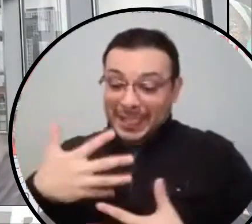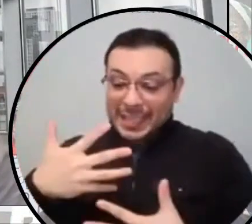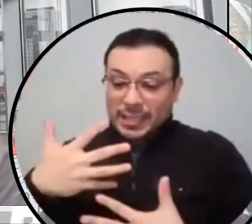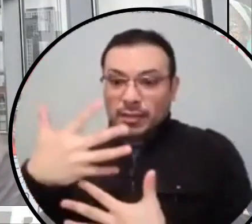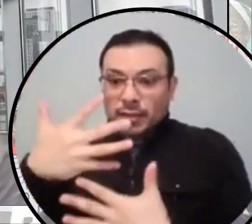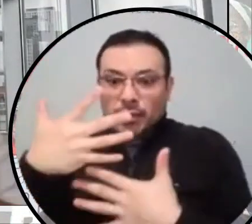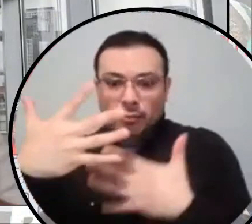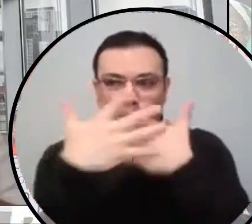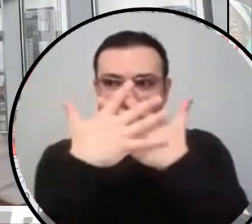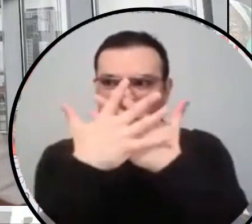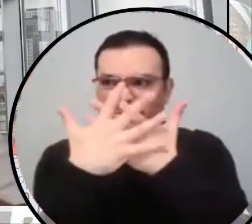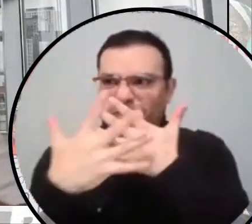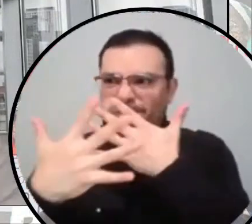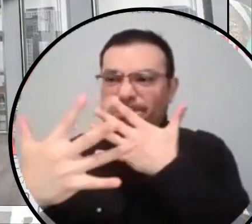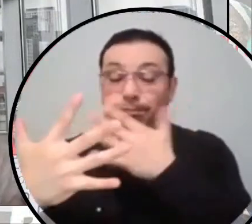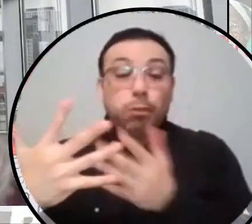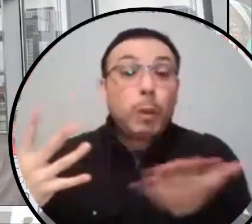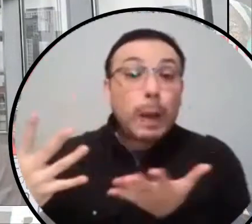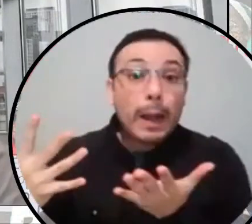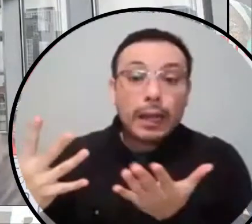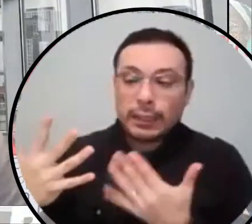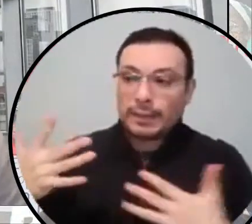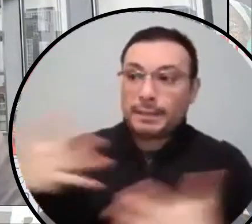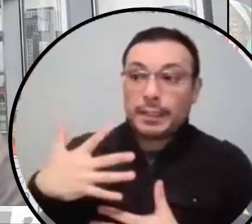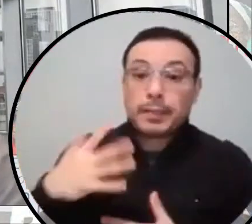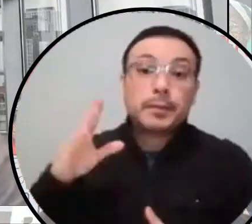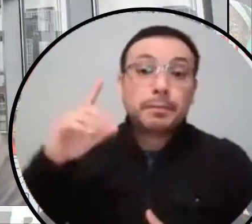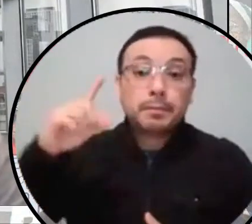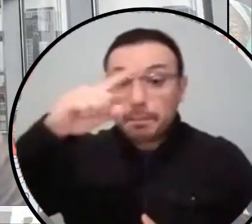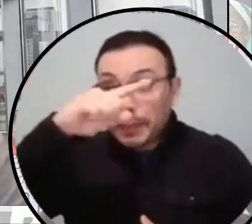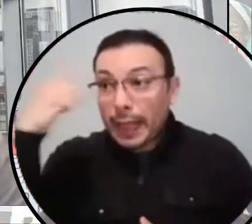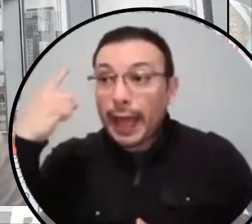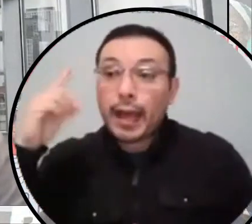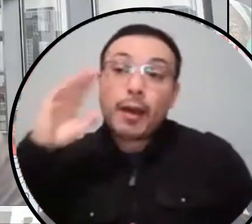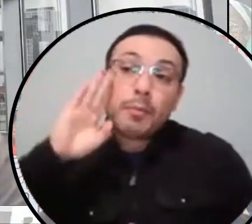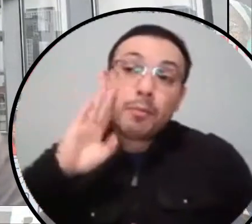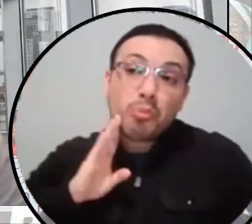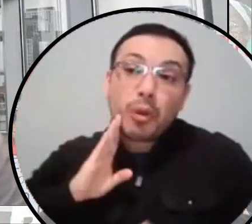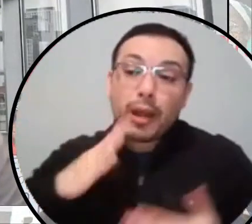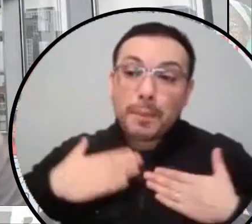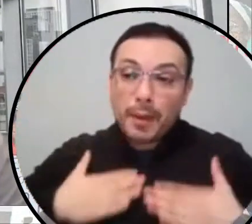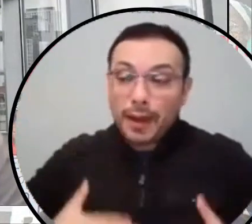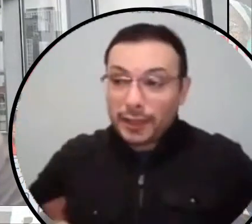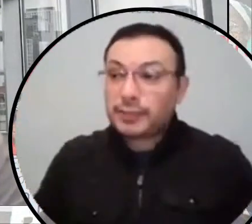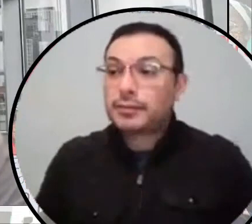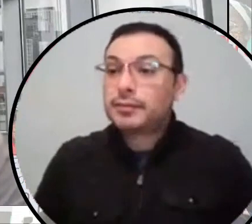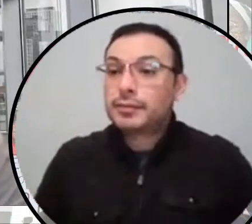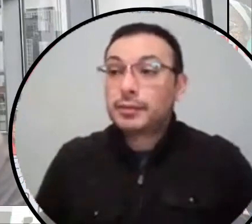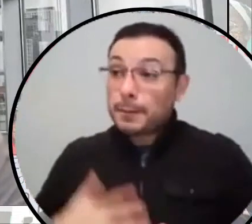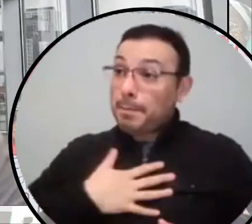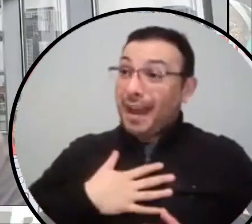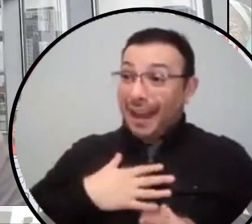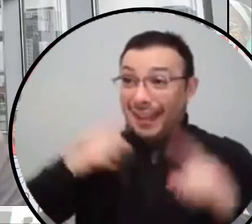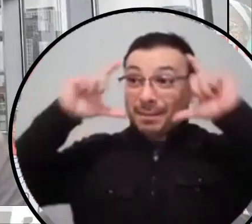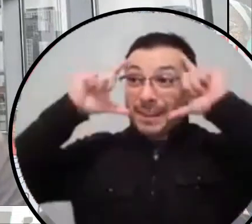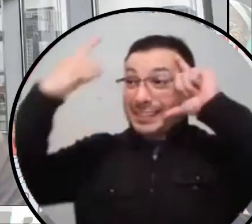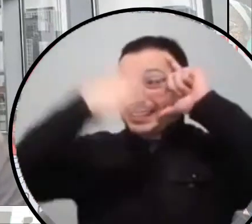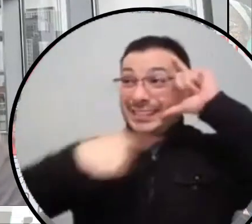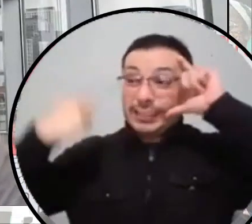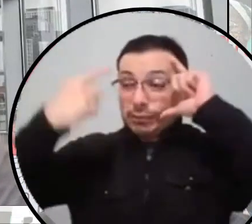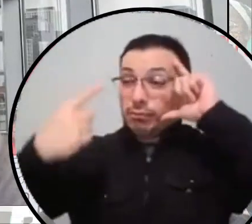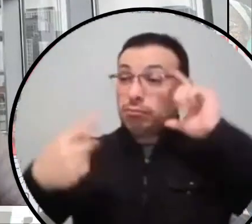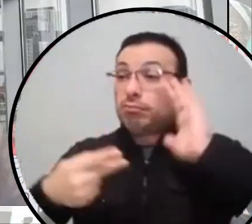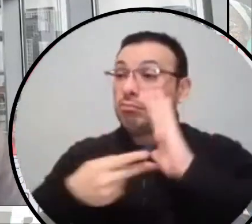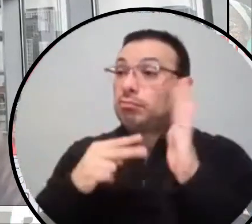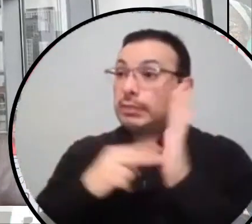crime in this country is, is the face of good side of mine. Uh, that's the face of crime. Uh, so when you talk about